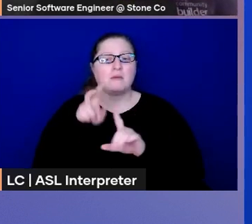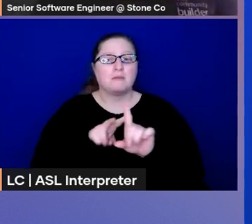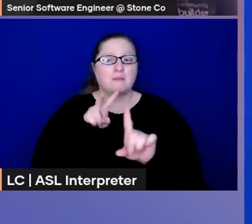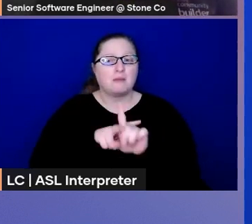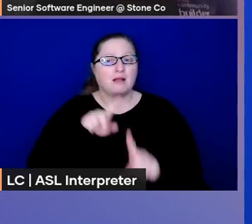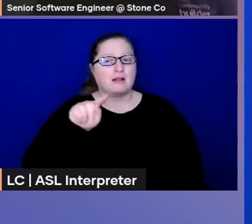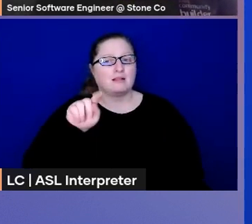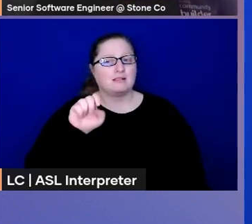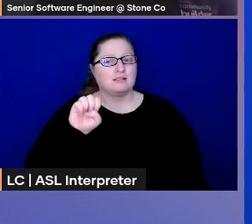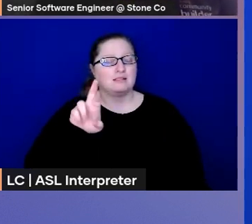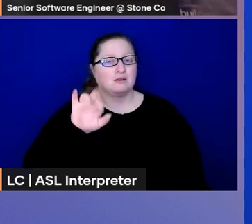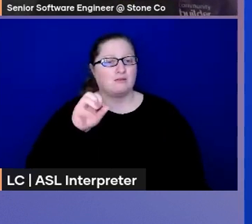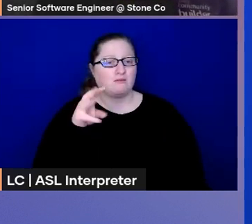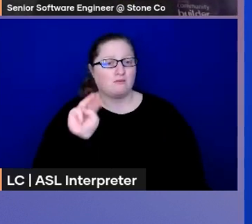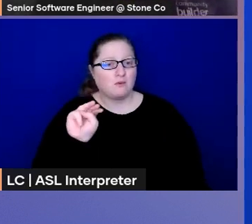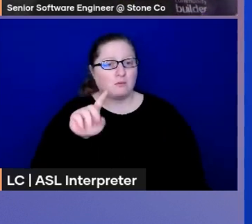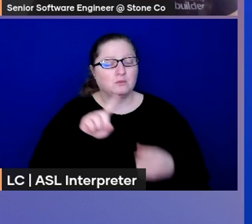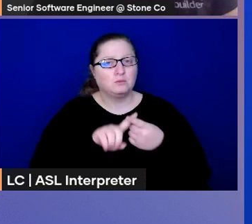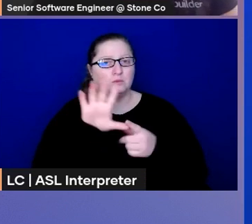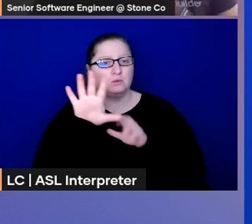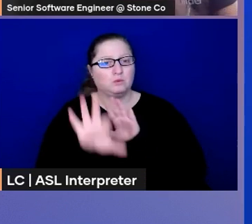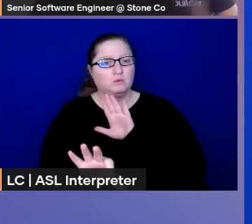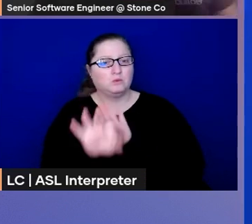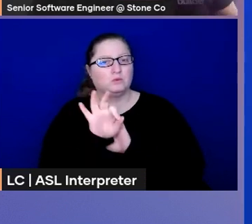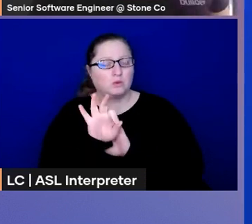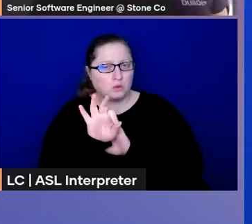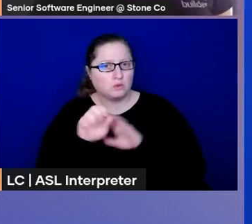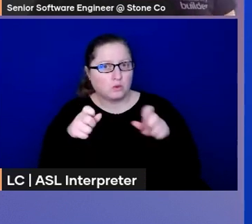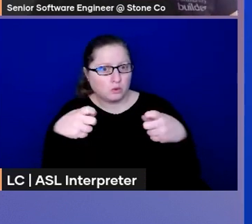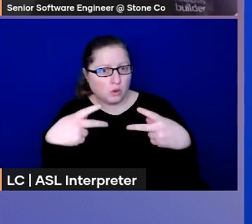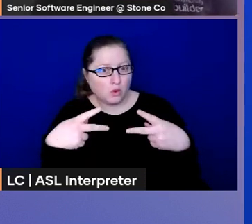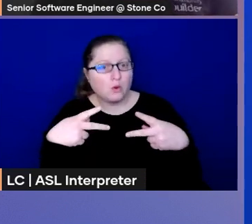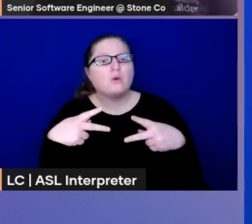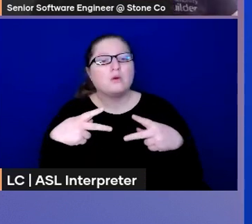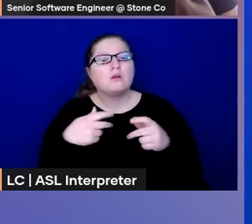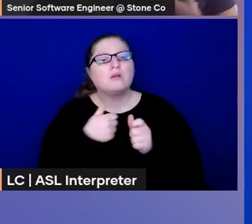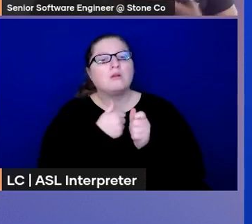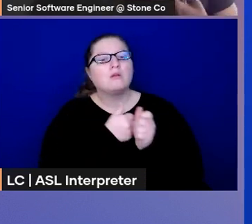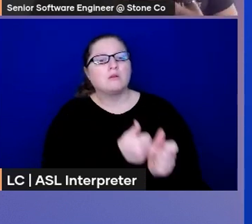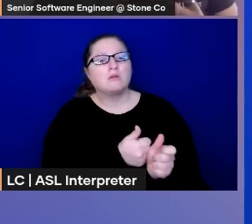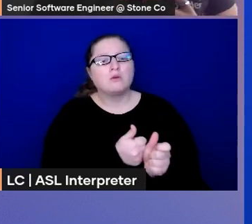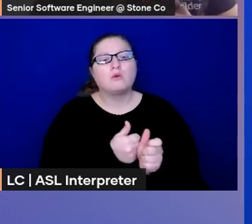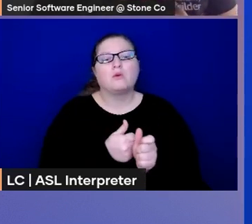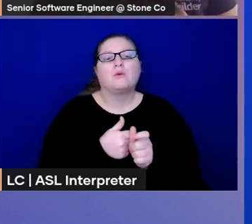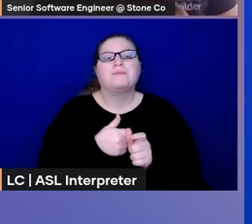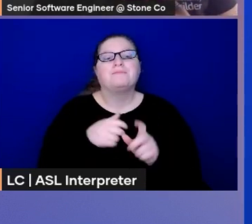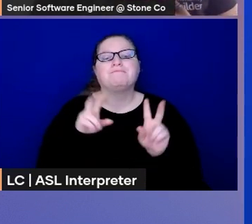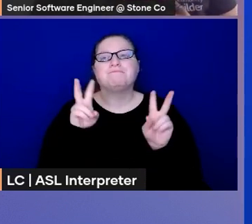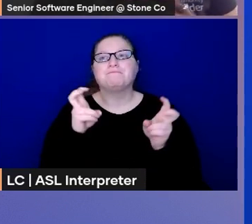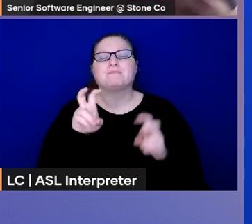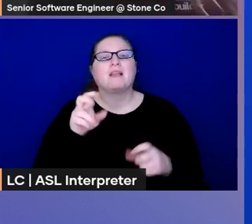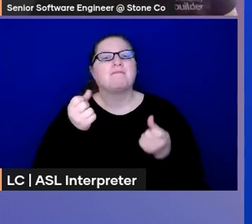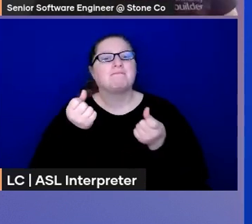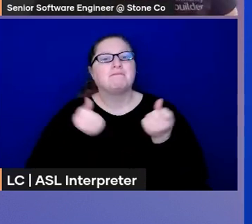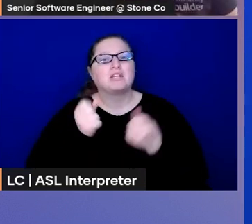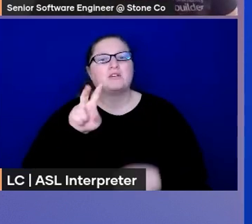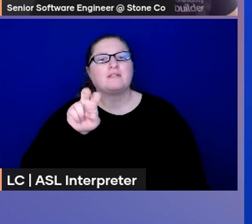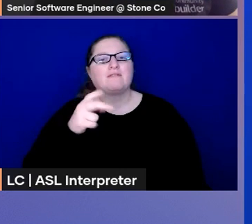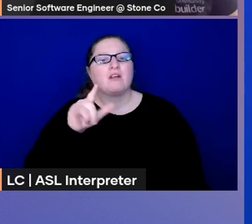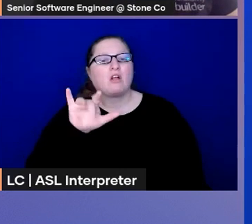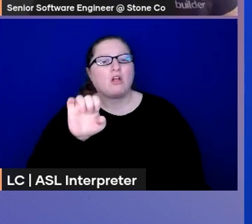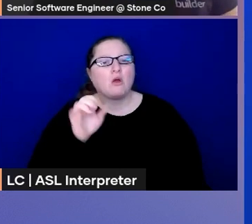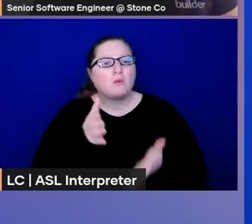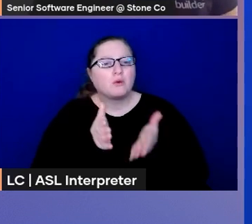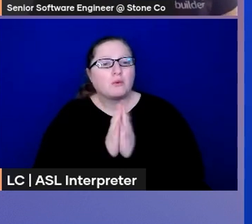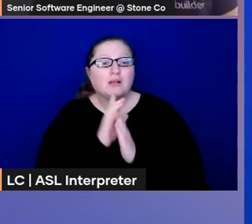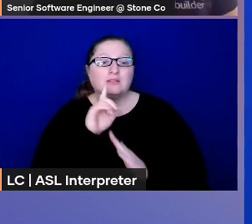chosen code via pull requests. So we use this in the component that I work for. It is amazing.